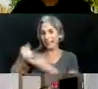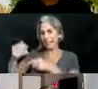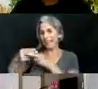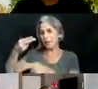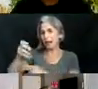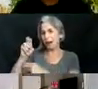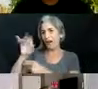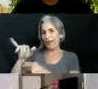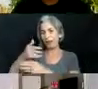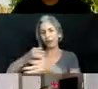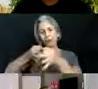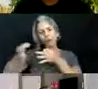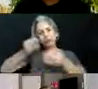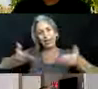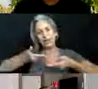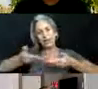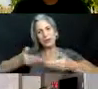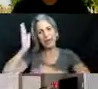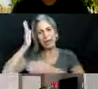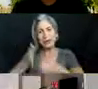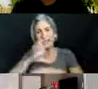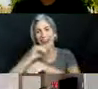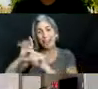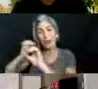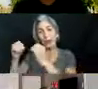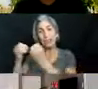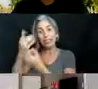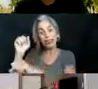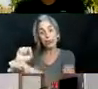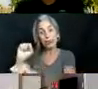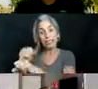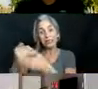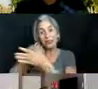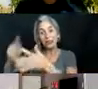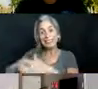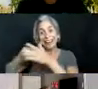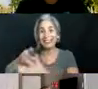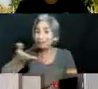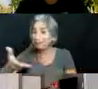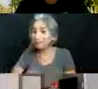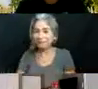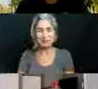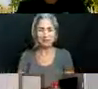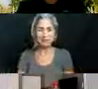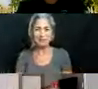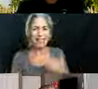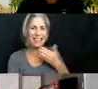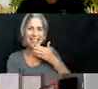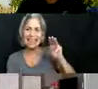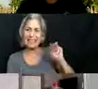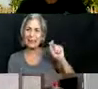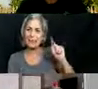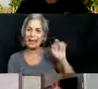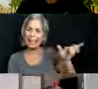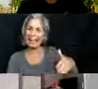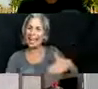on our speaker and the organization before we get this whole thing started thanks maddie happy